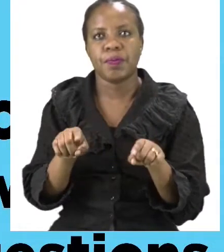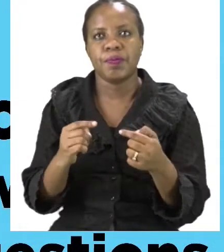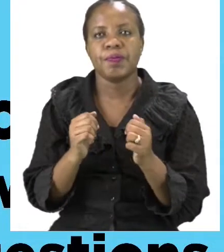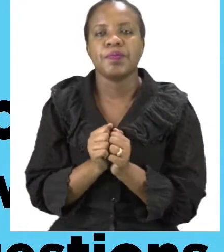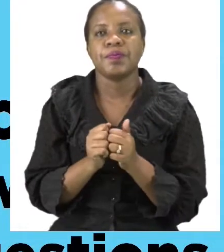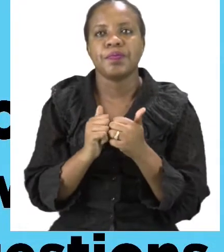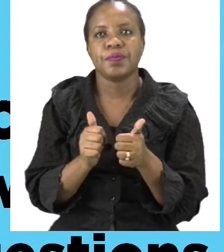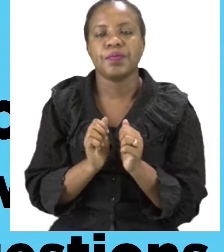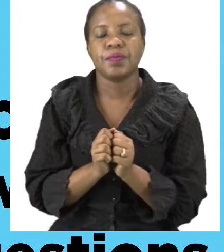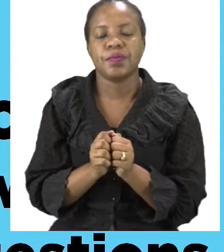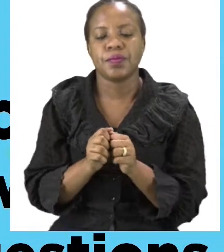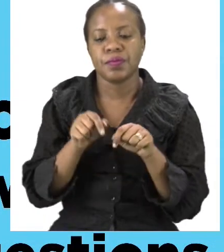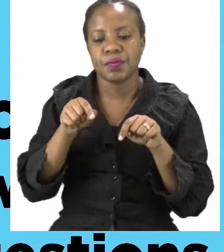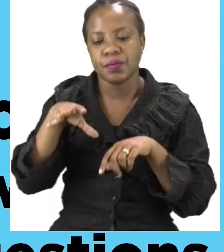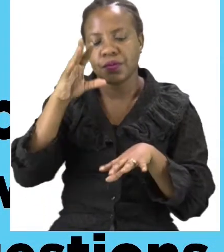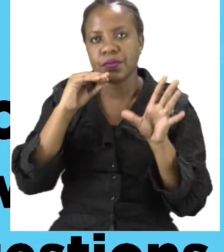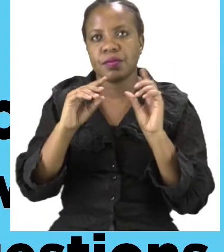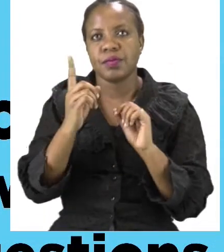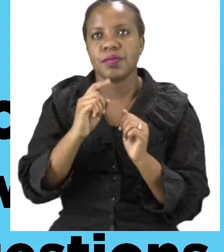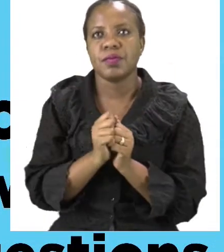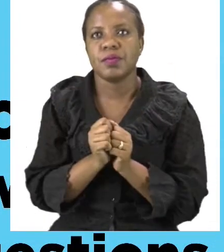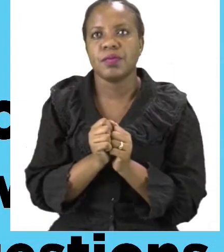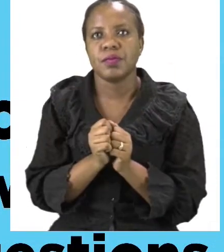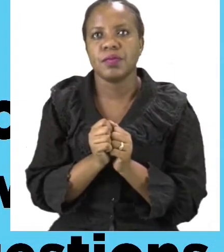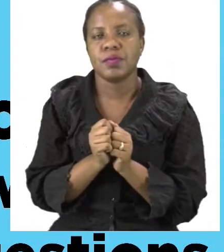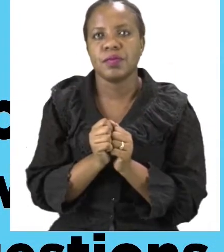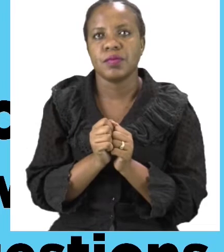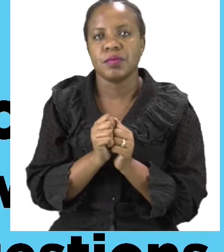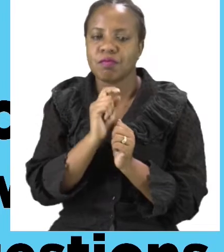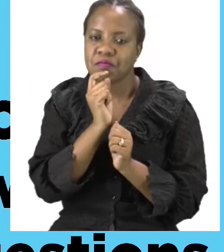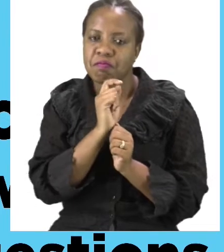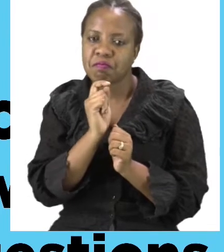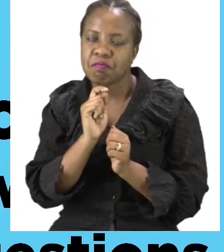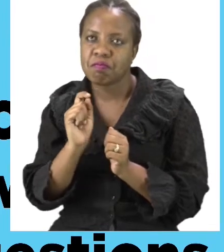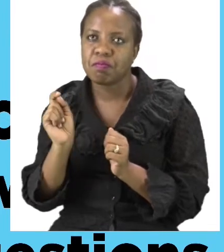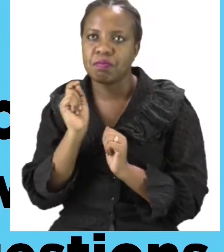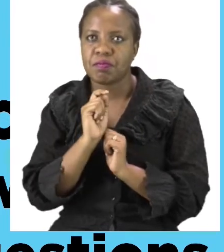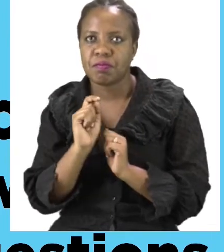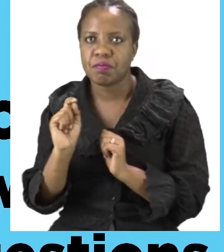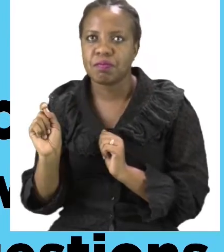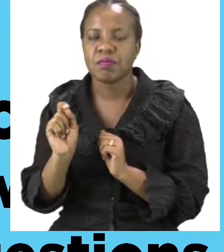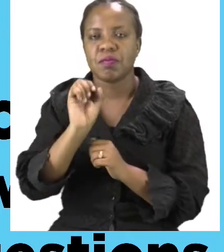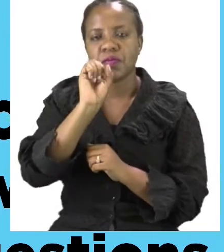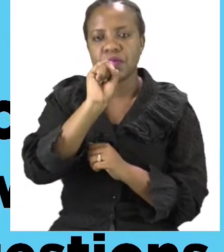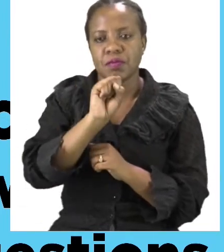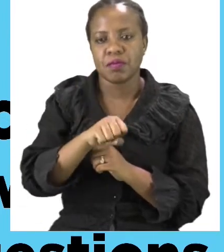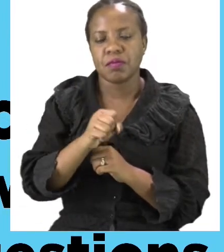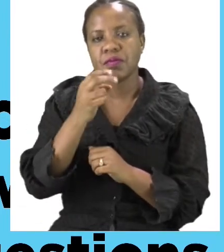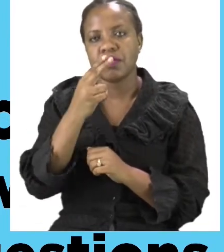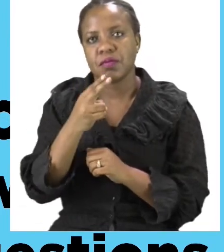today's lesson lesson we will be talking about creative writing, yes and no questions